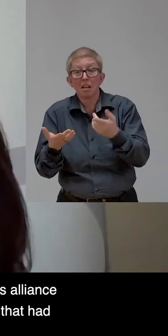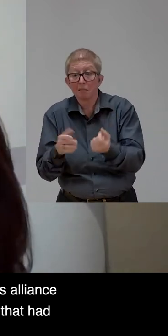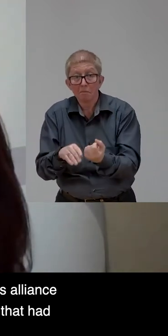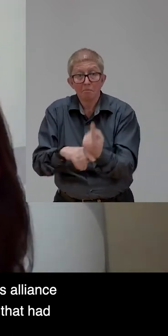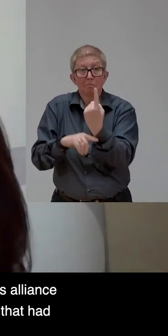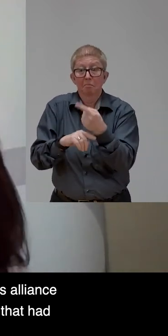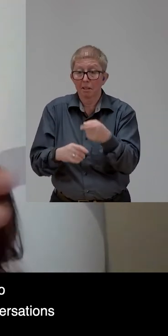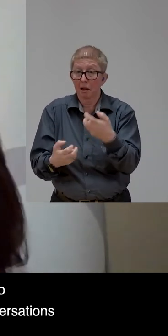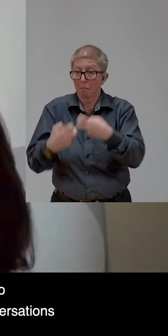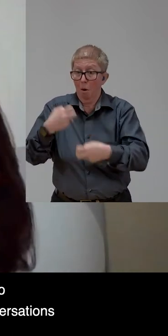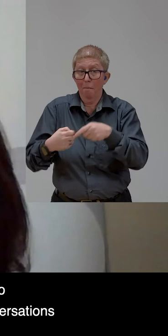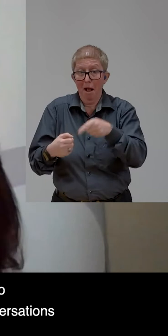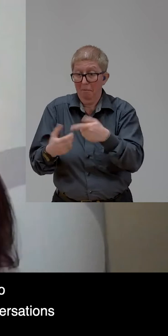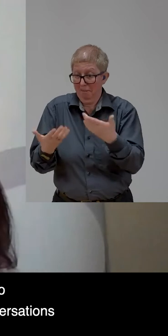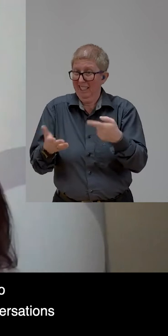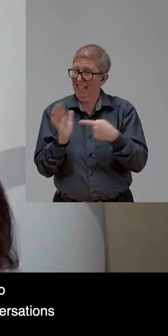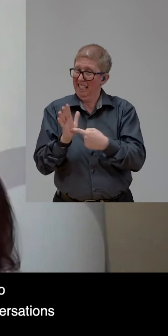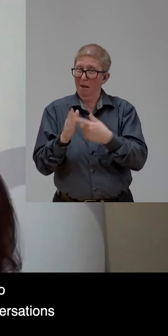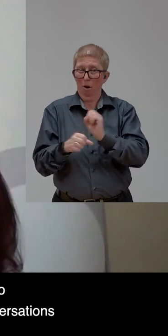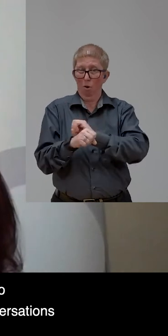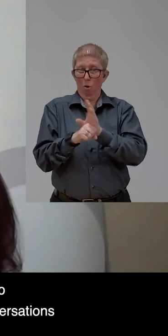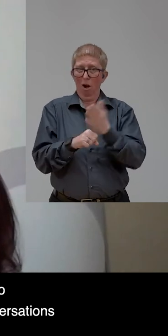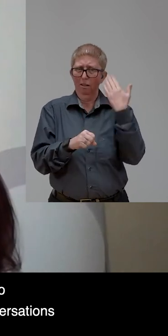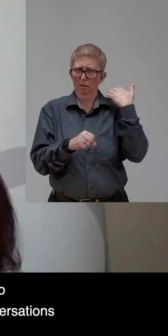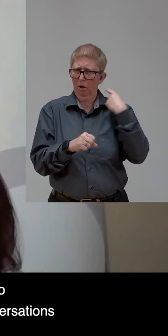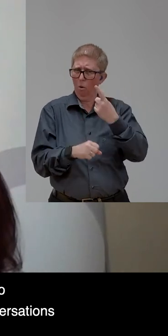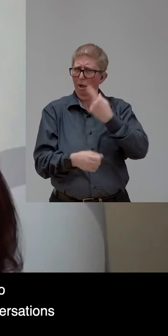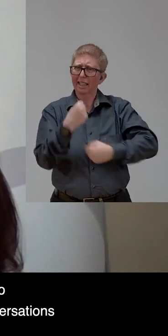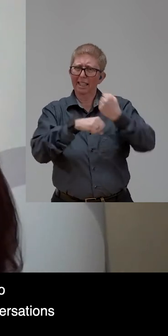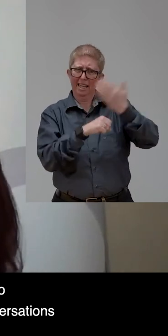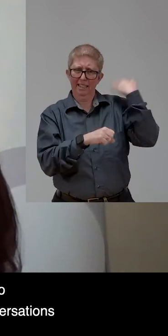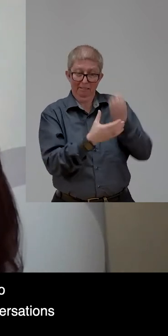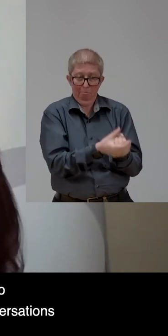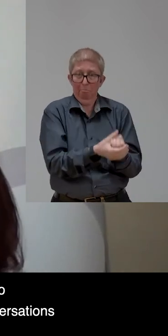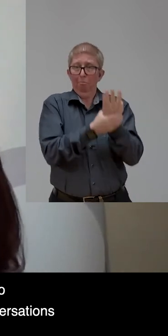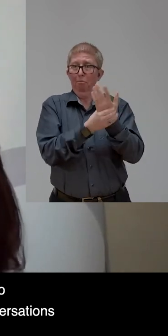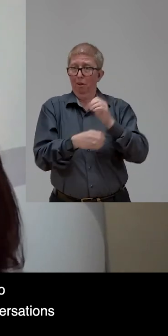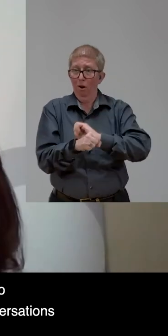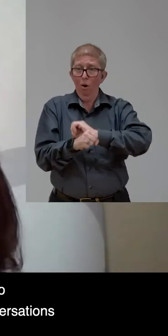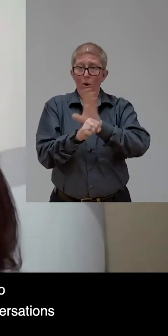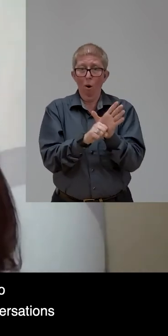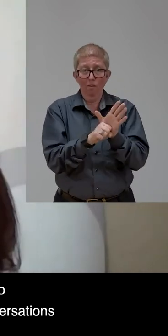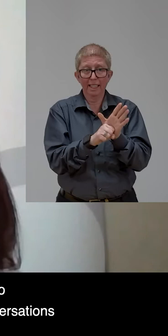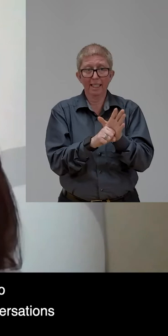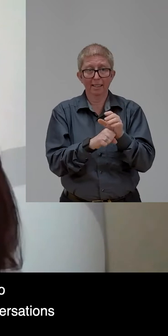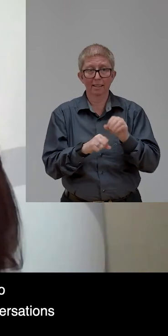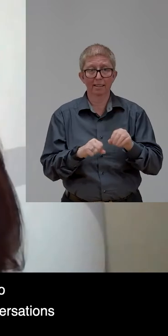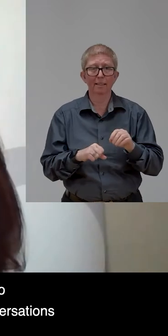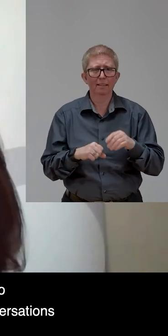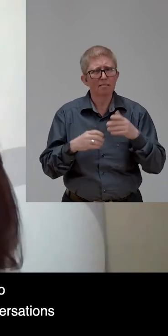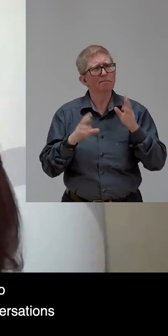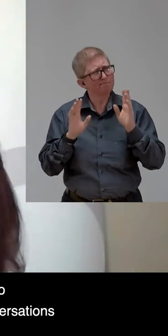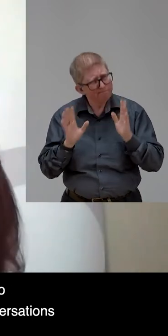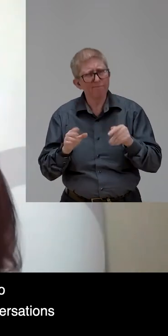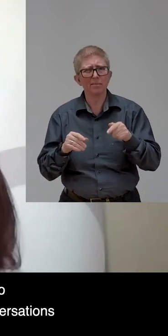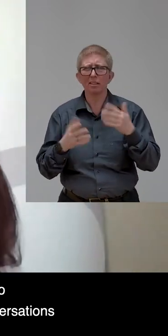had, that we started last year. together, it was so nice and easy to